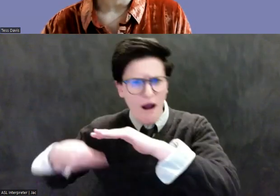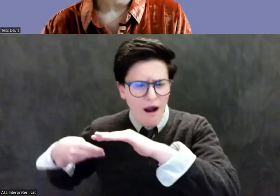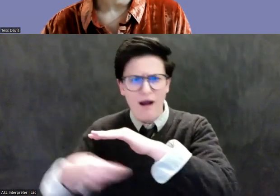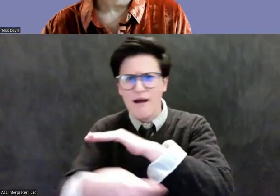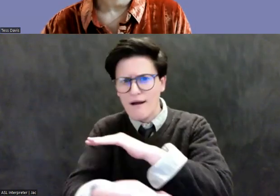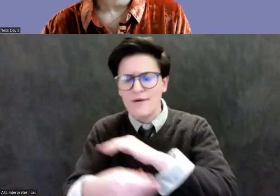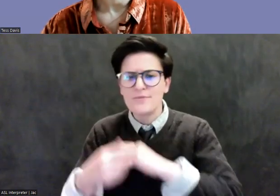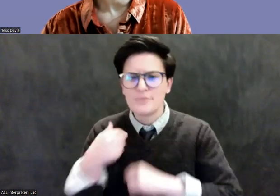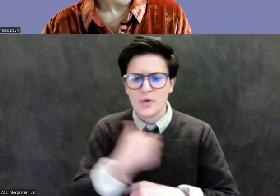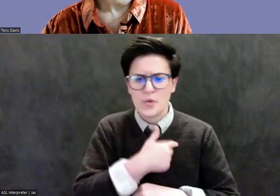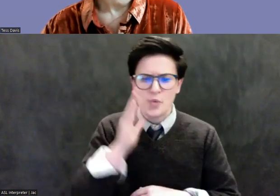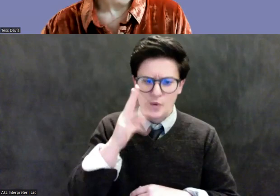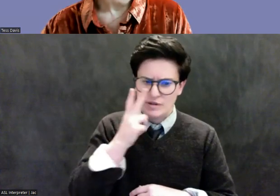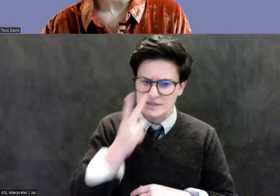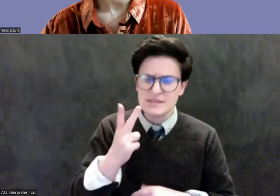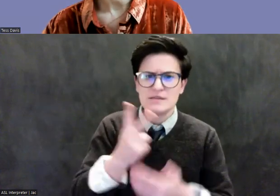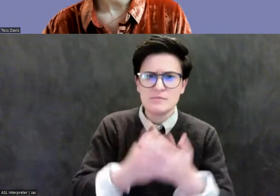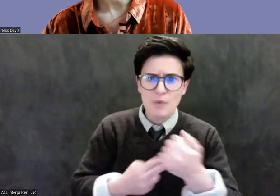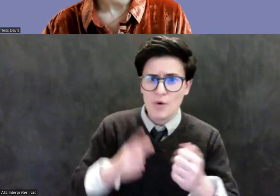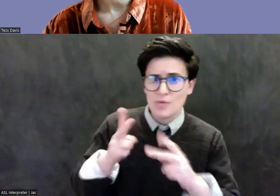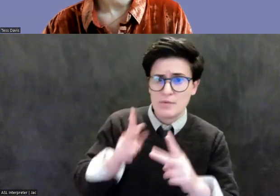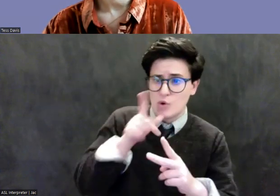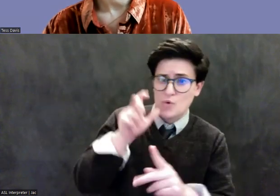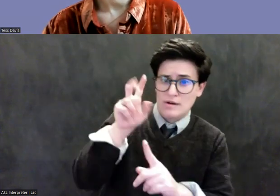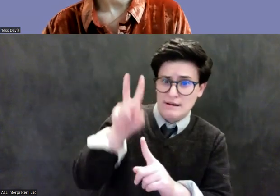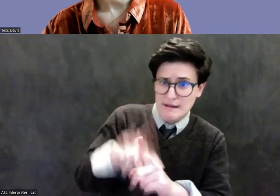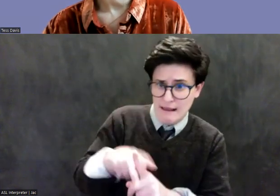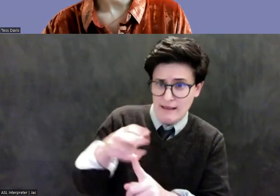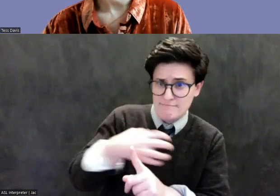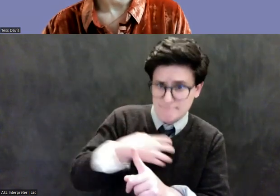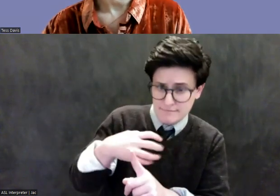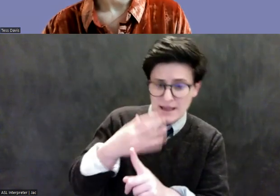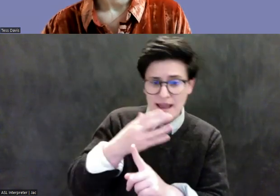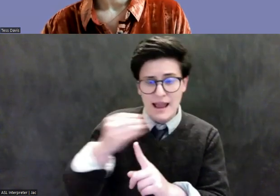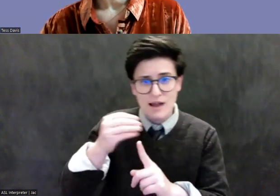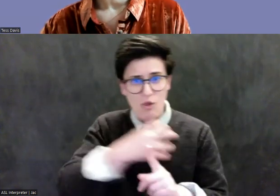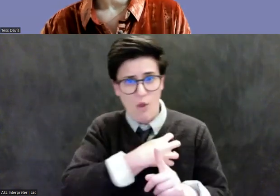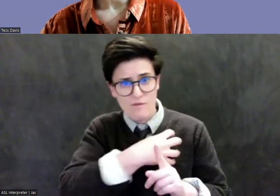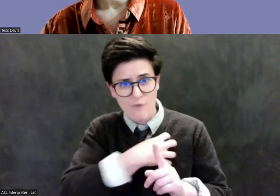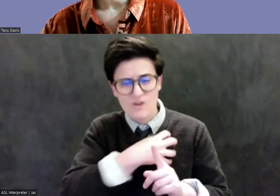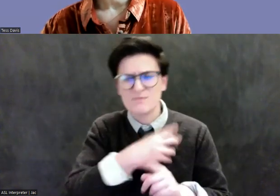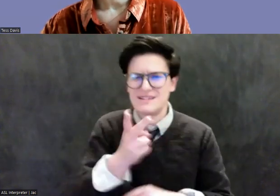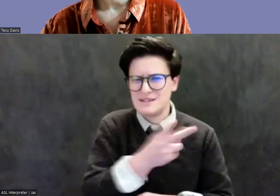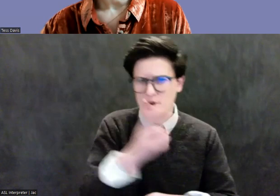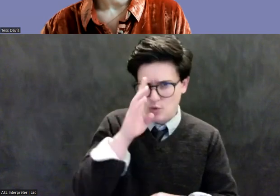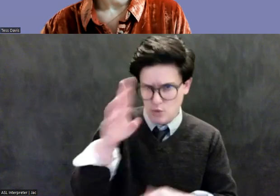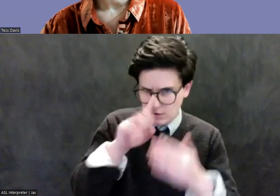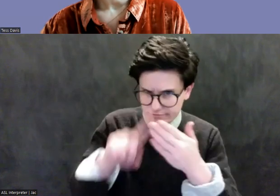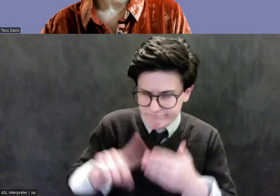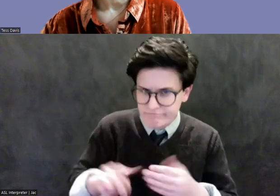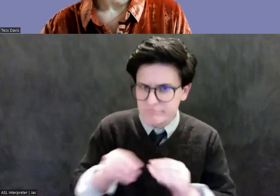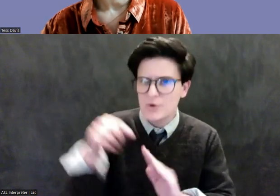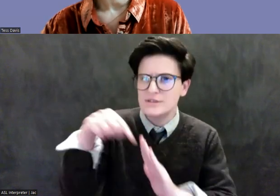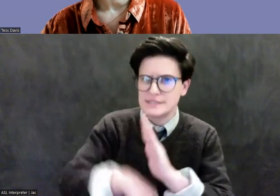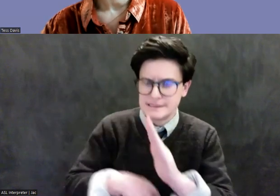claimants and law enforcement really start pursuing more in recent years. I think there's a much more, much growing